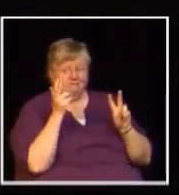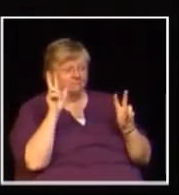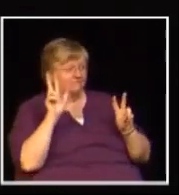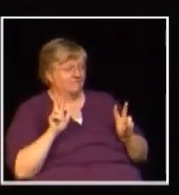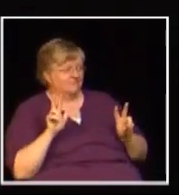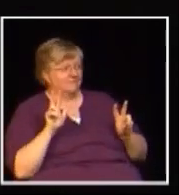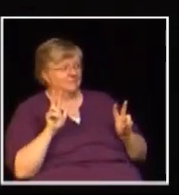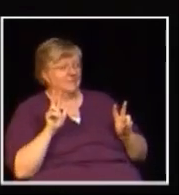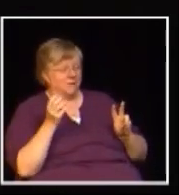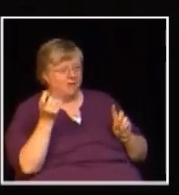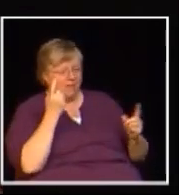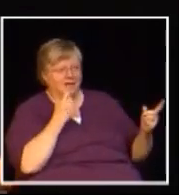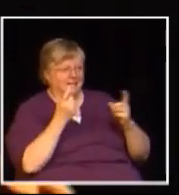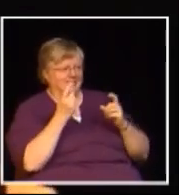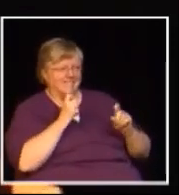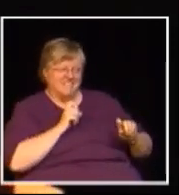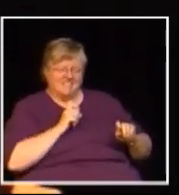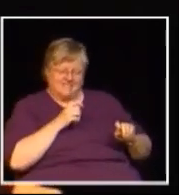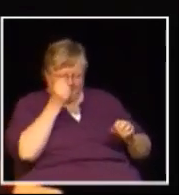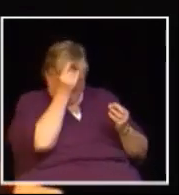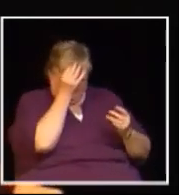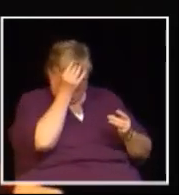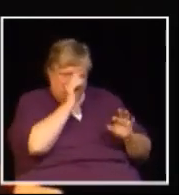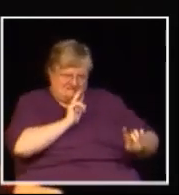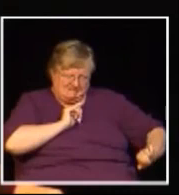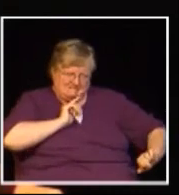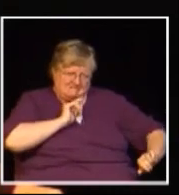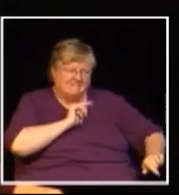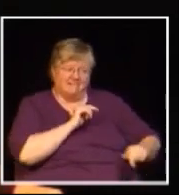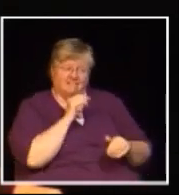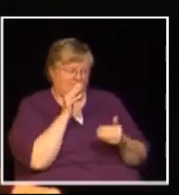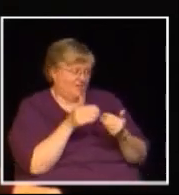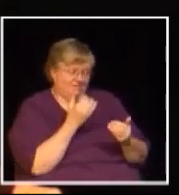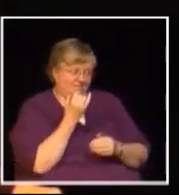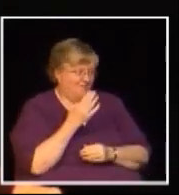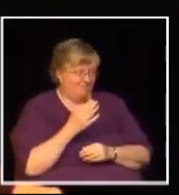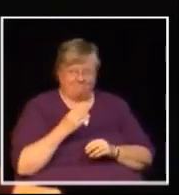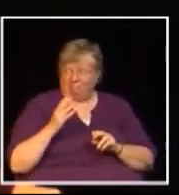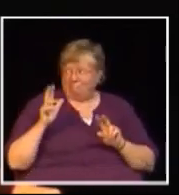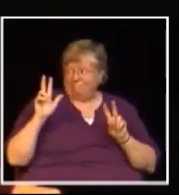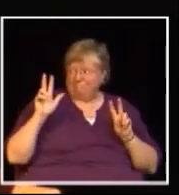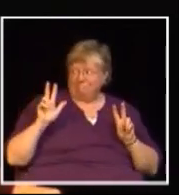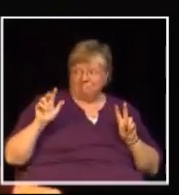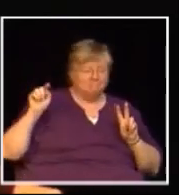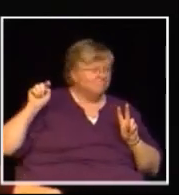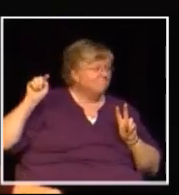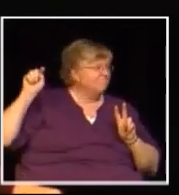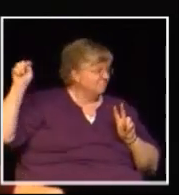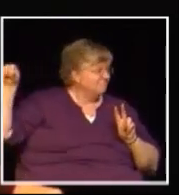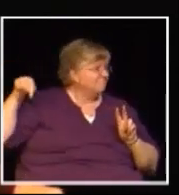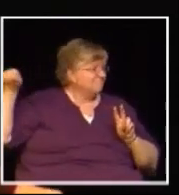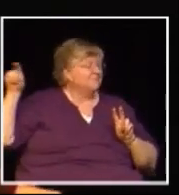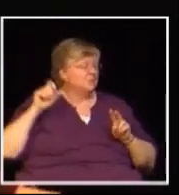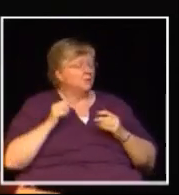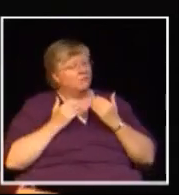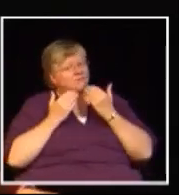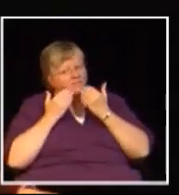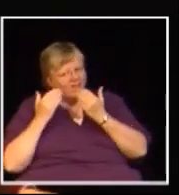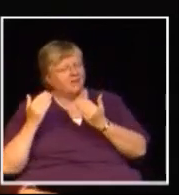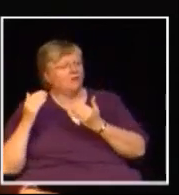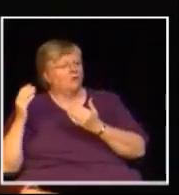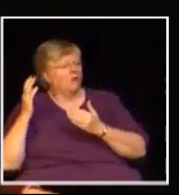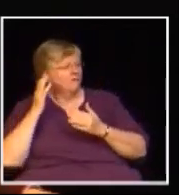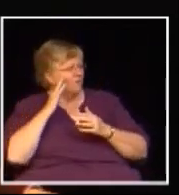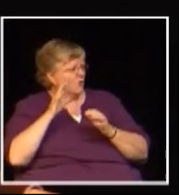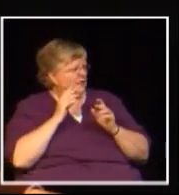it's not an easy task for anybody no matter what their views to do what they've done this evening and I think we all hold them a debt of